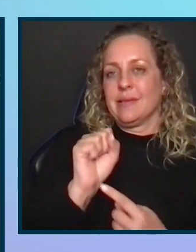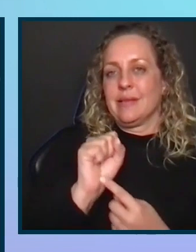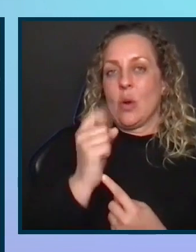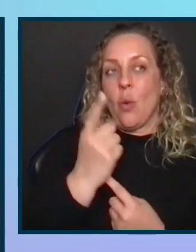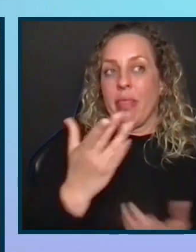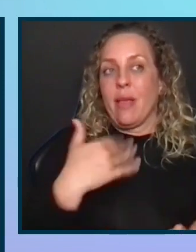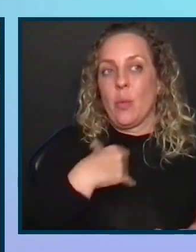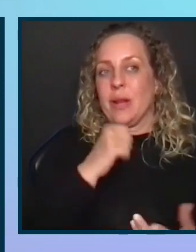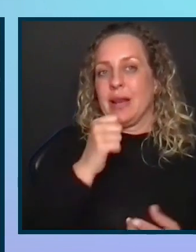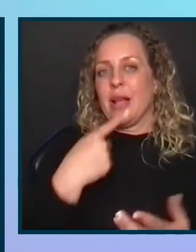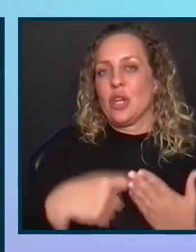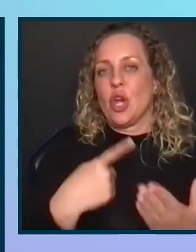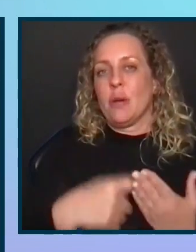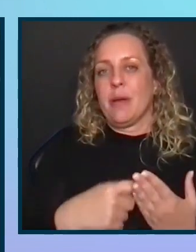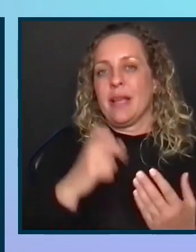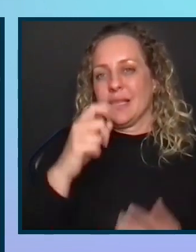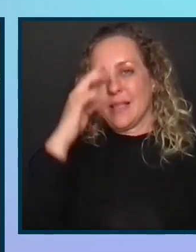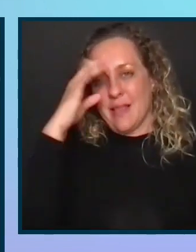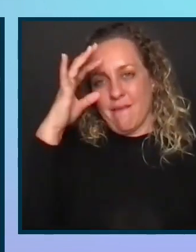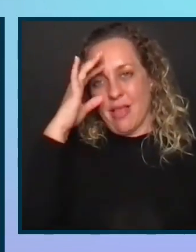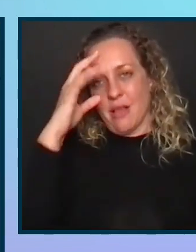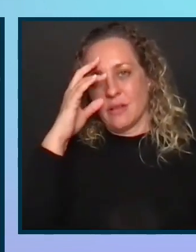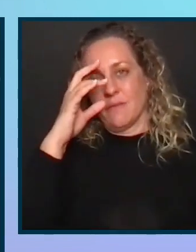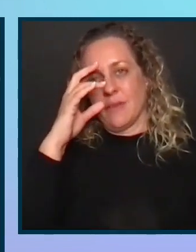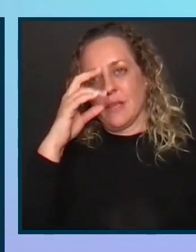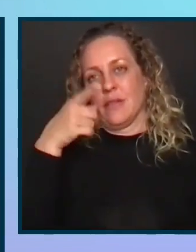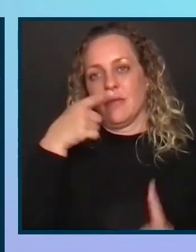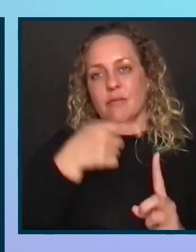didn't talk about is the philosophy around